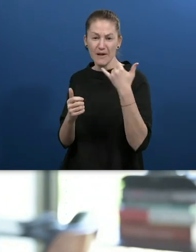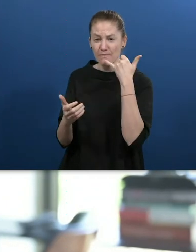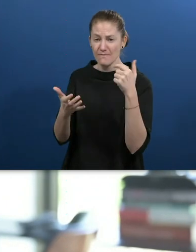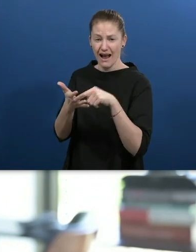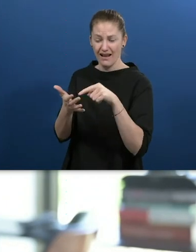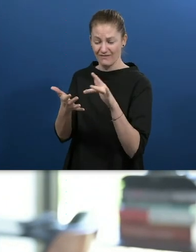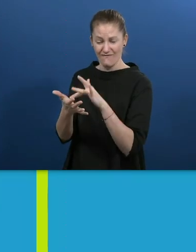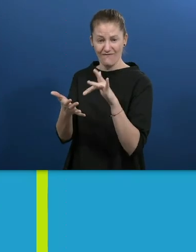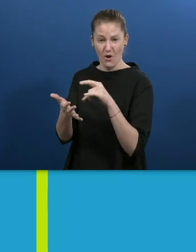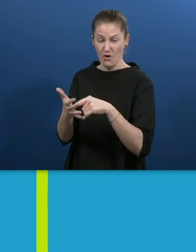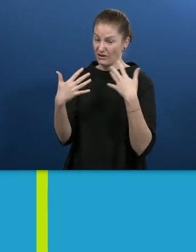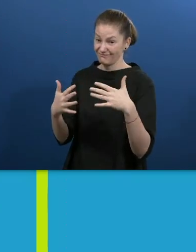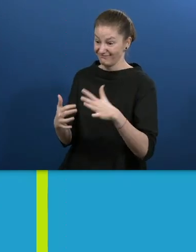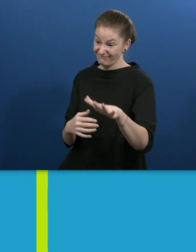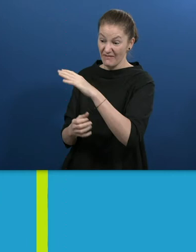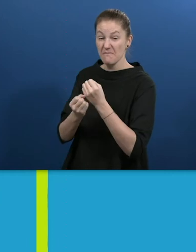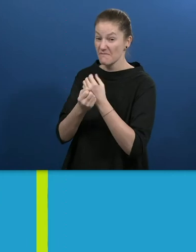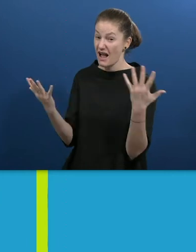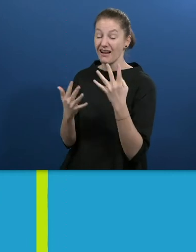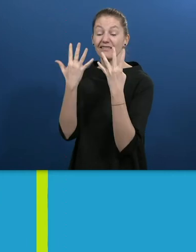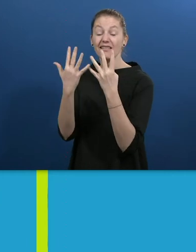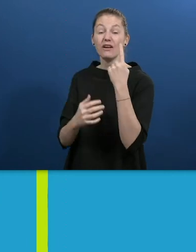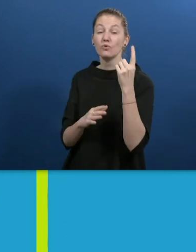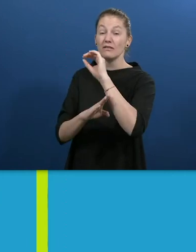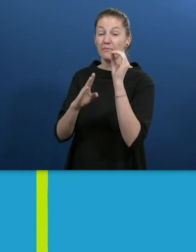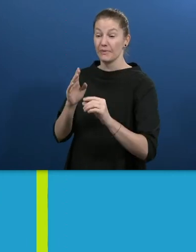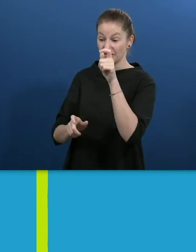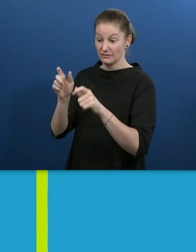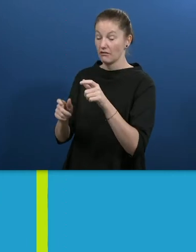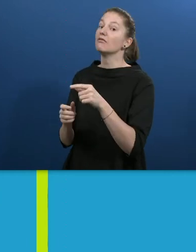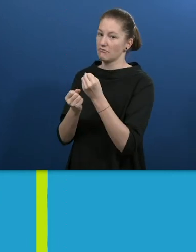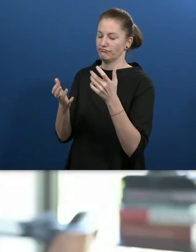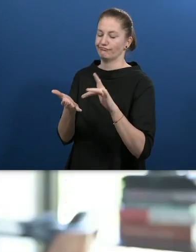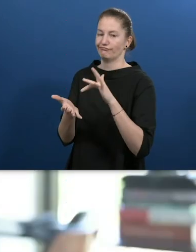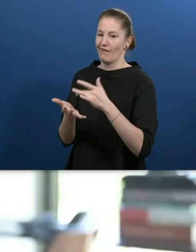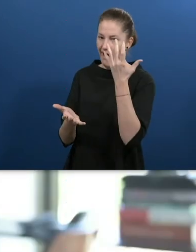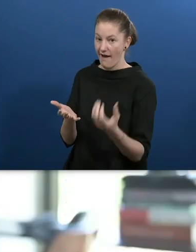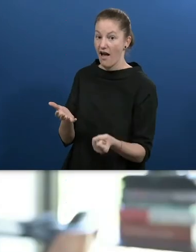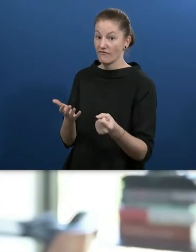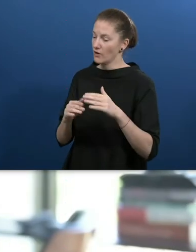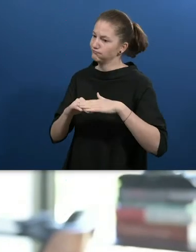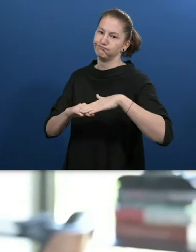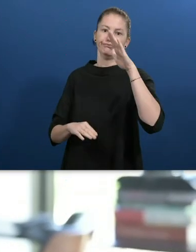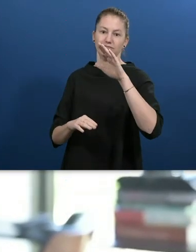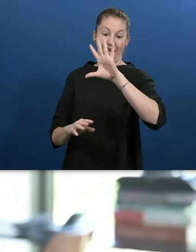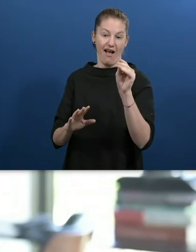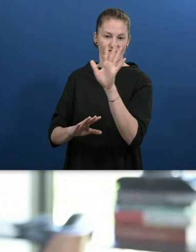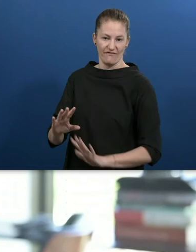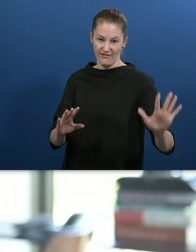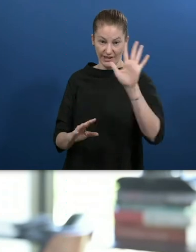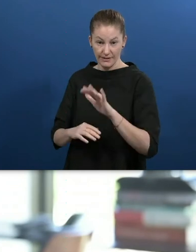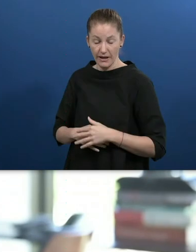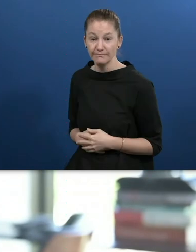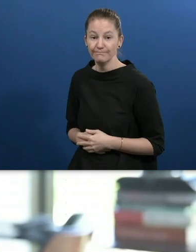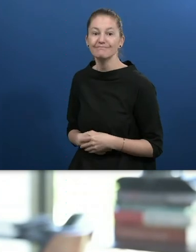And something interesting is that the smartphone penetration is at 91%, the highest in Africa. This makes Kenya